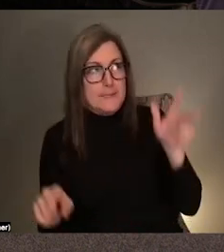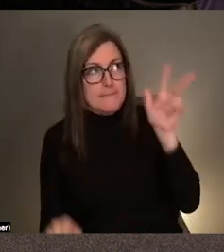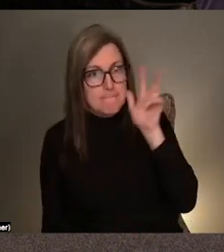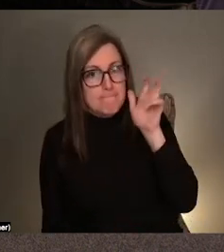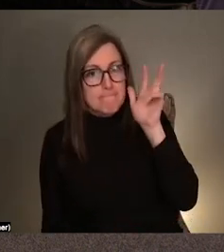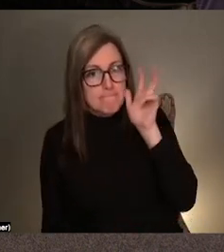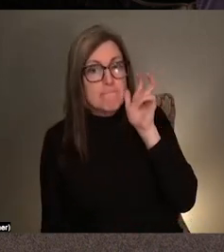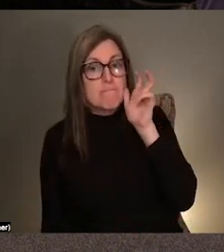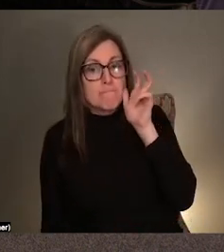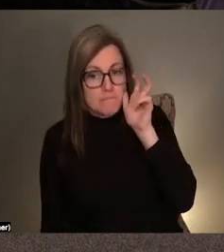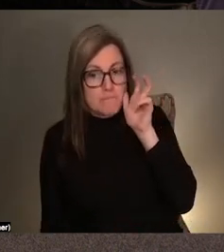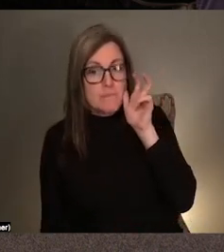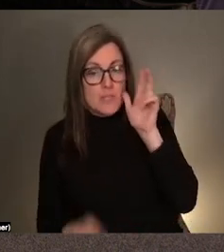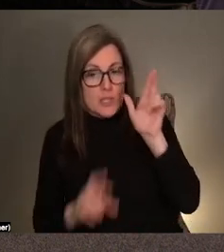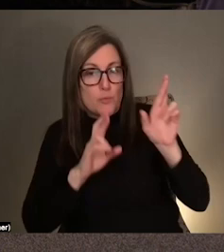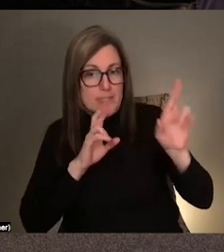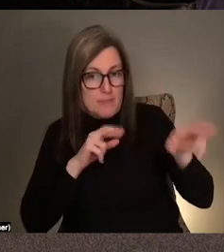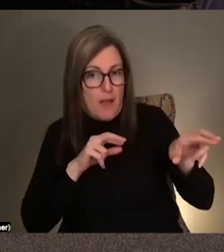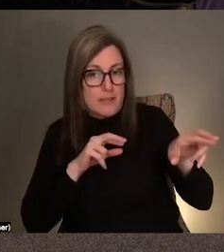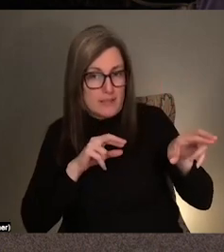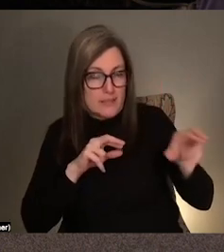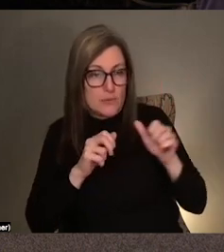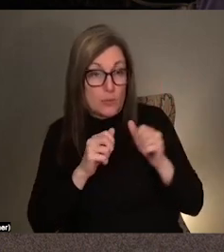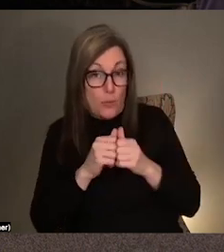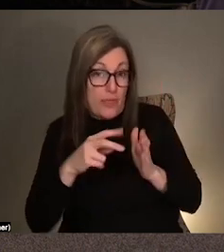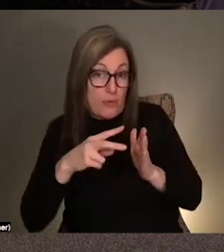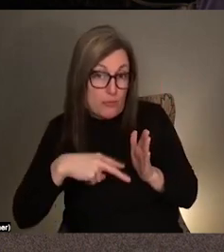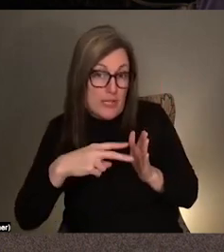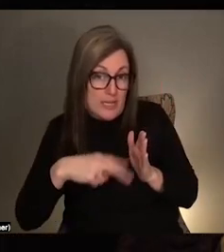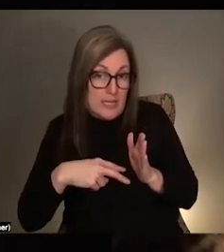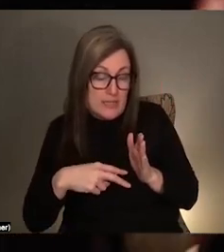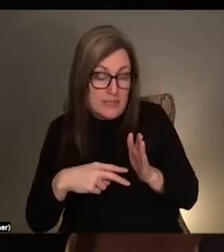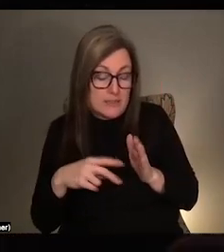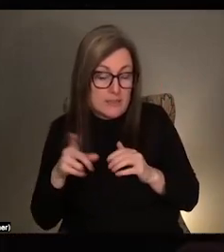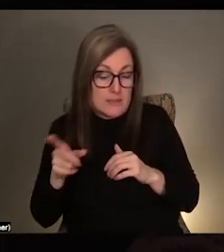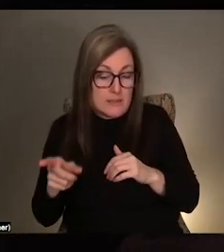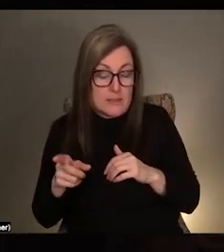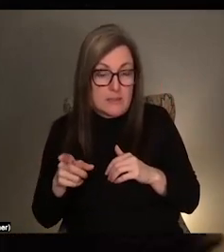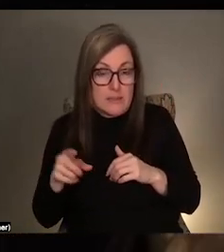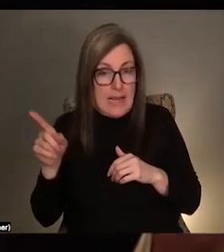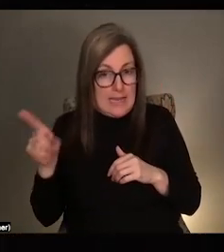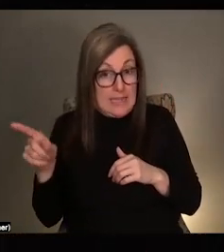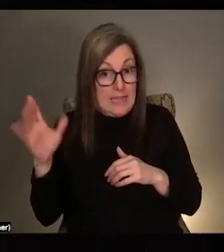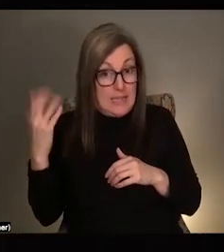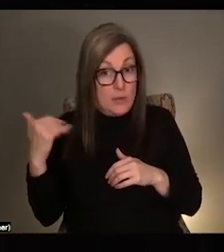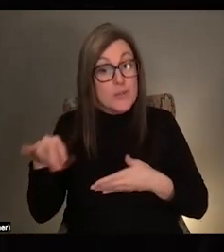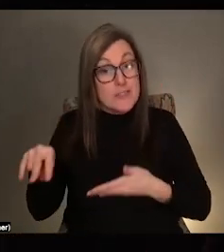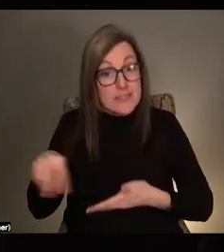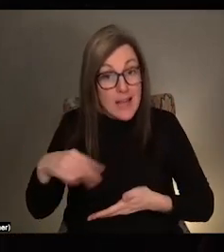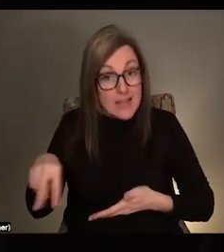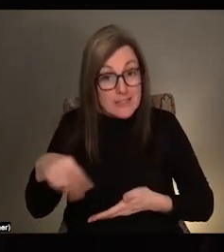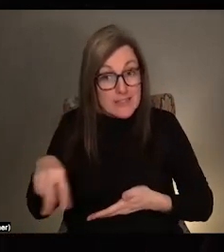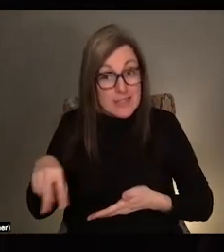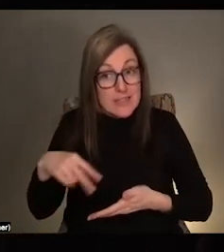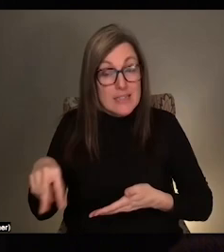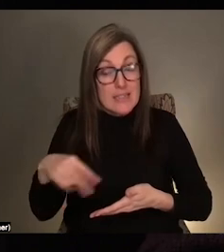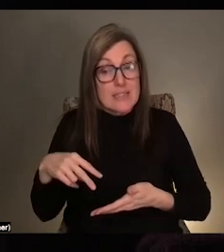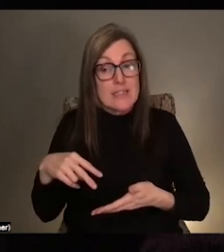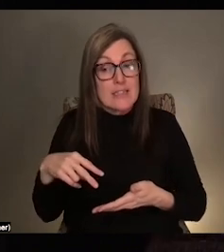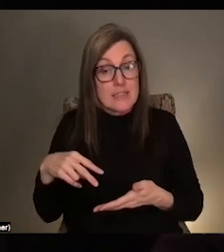to in real time with the reading of the score. And while he was dancing and improvising in response to the score,